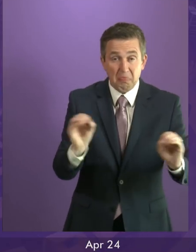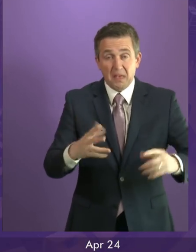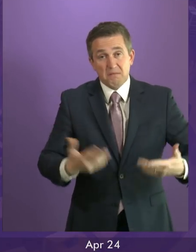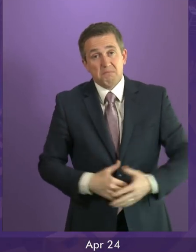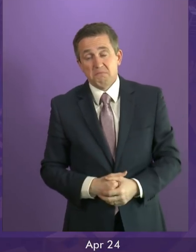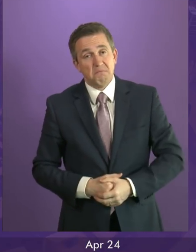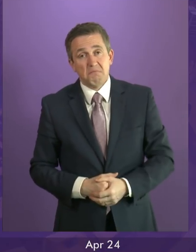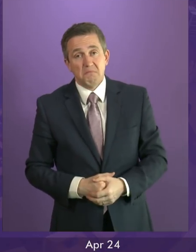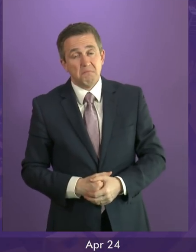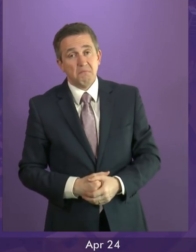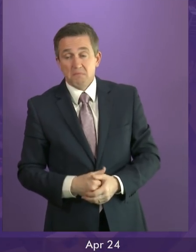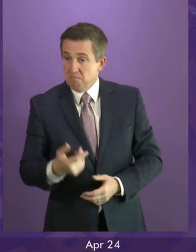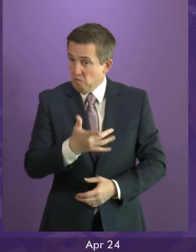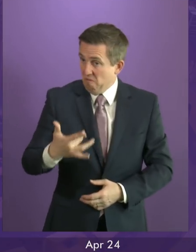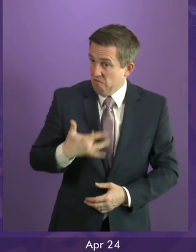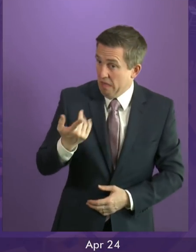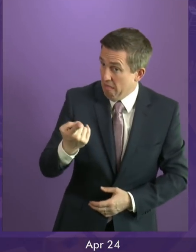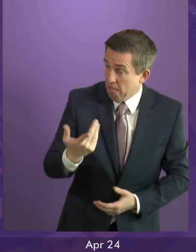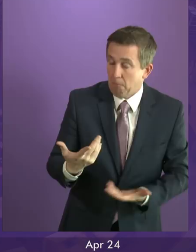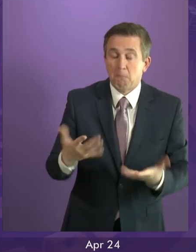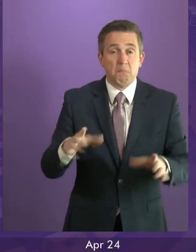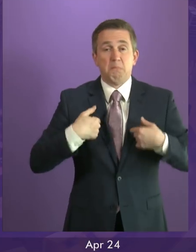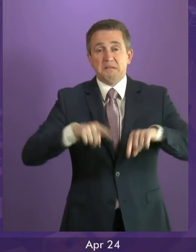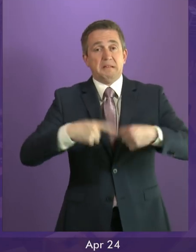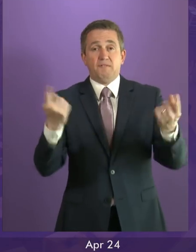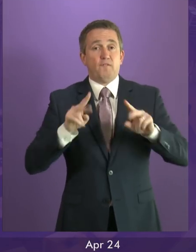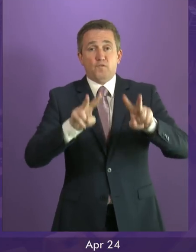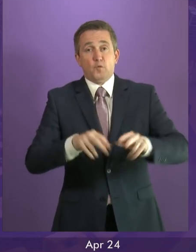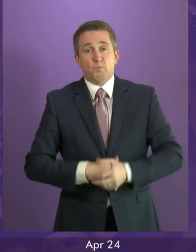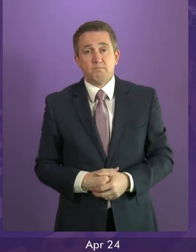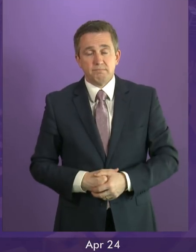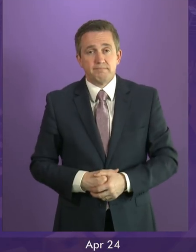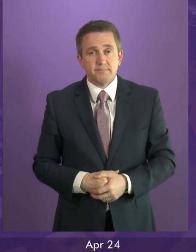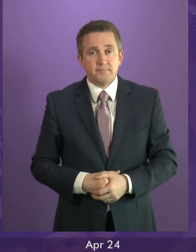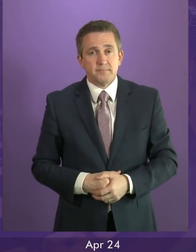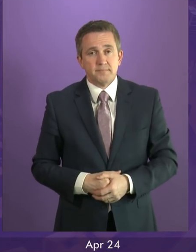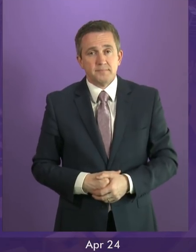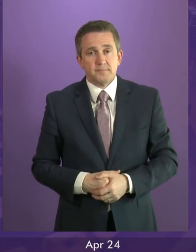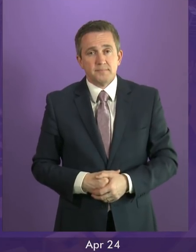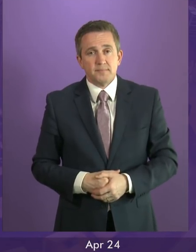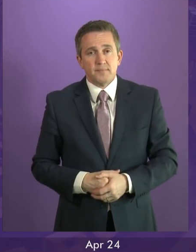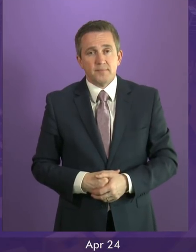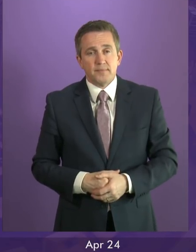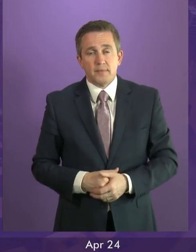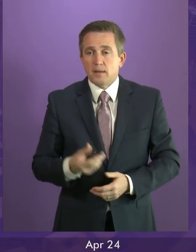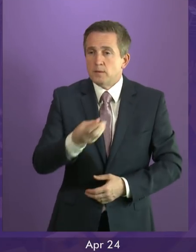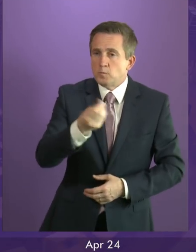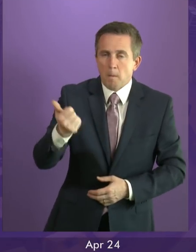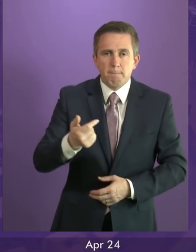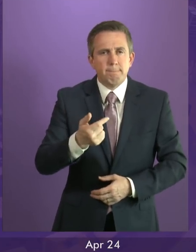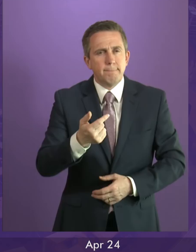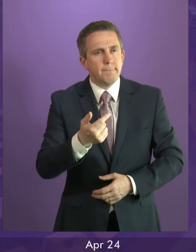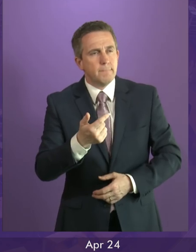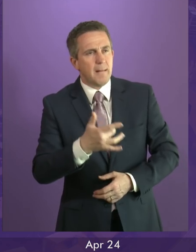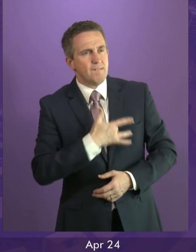I accept that other people felt differently about that. Well, somebody's saying it's because others were on the receiving